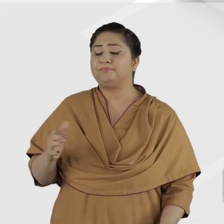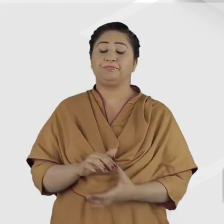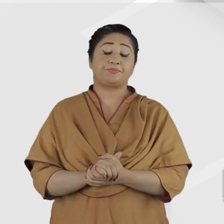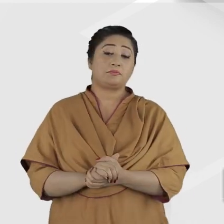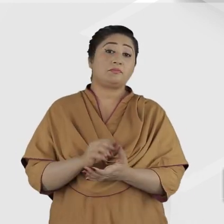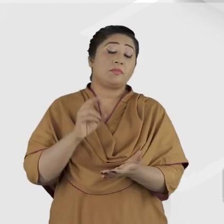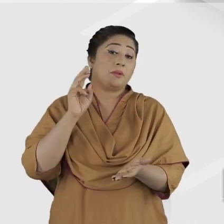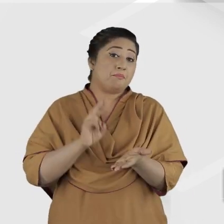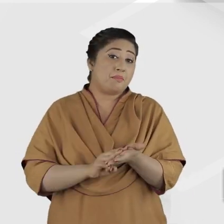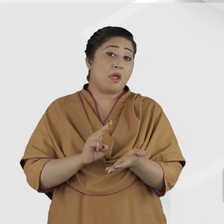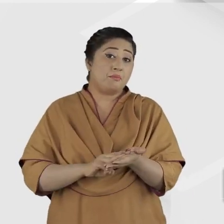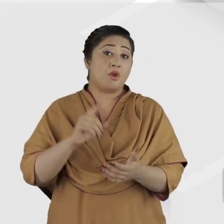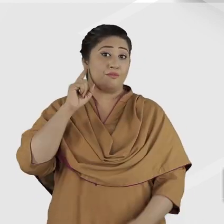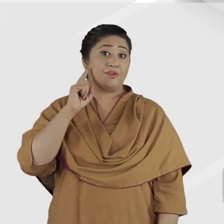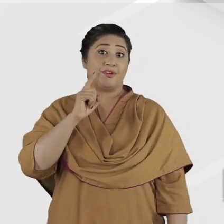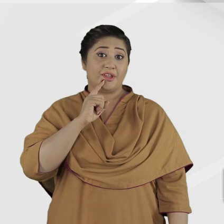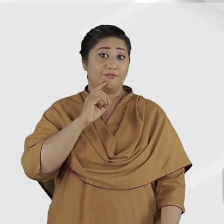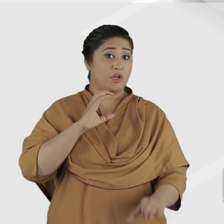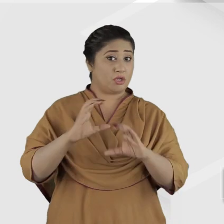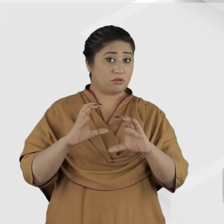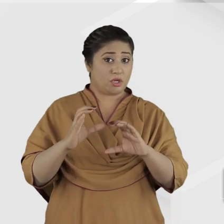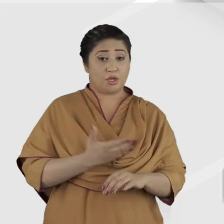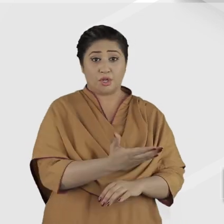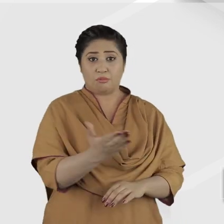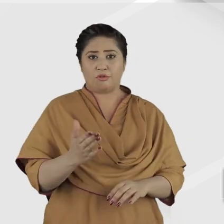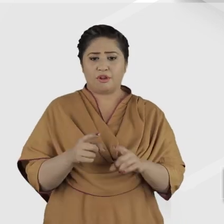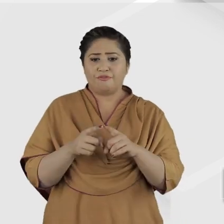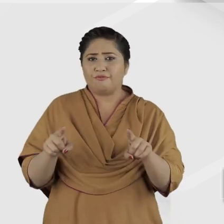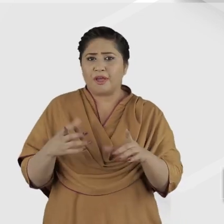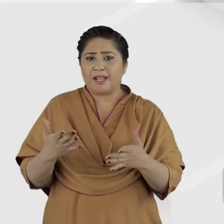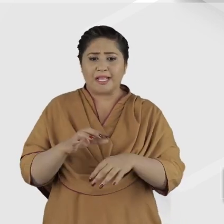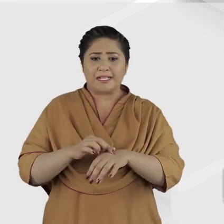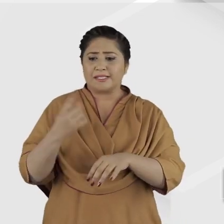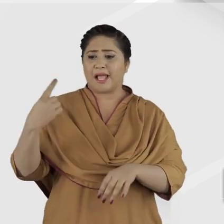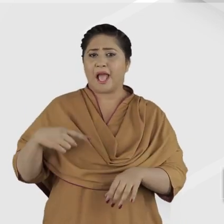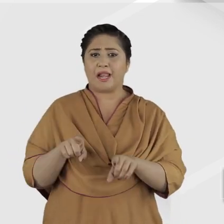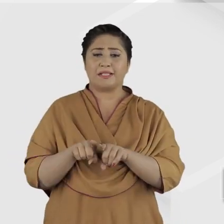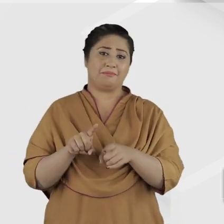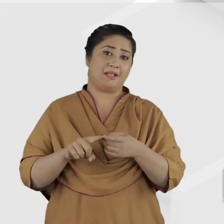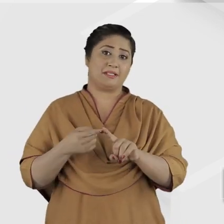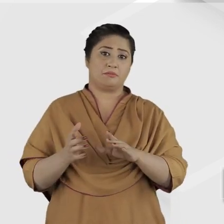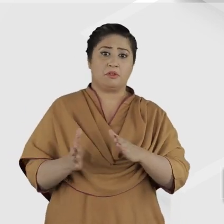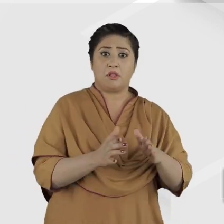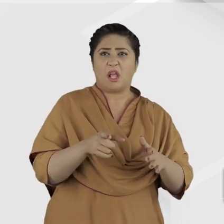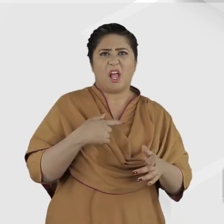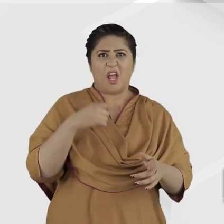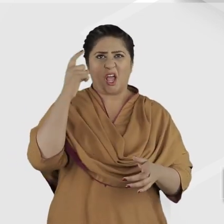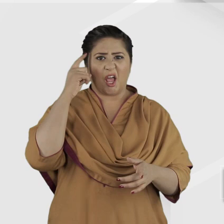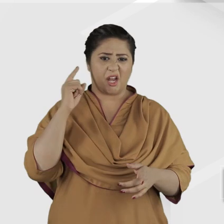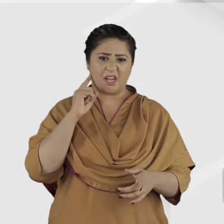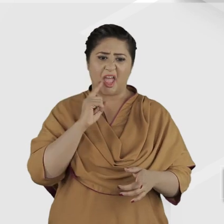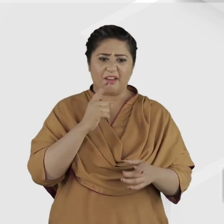Members of the deaf community view deafness as a difference in human experience, rather than a